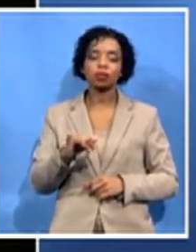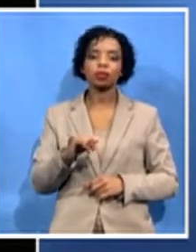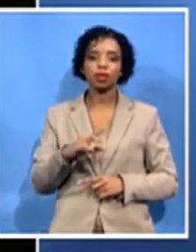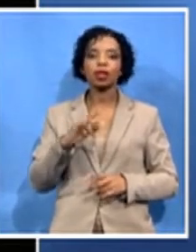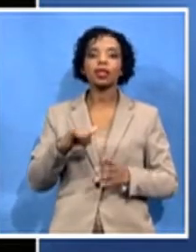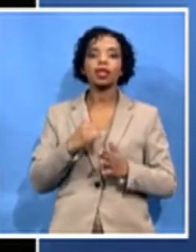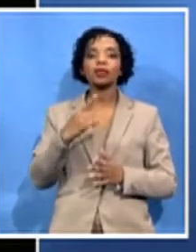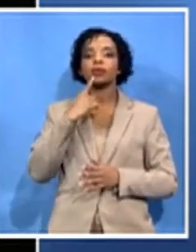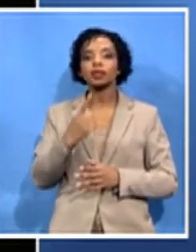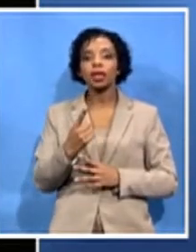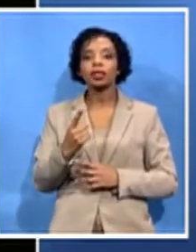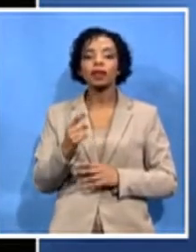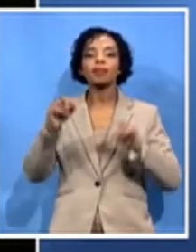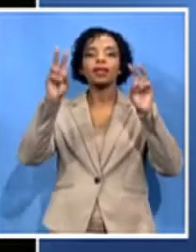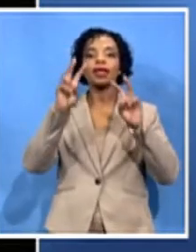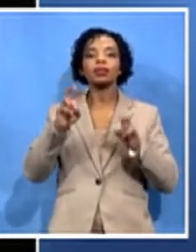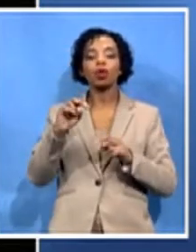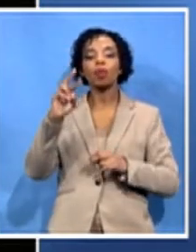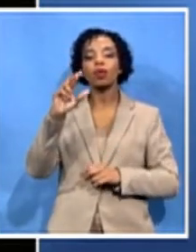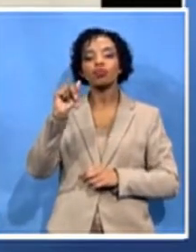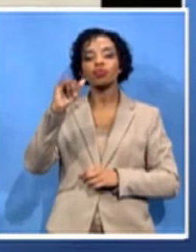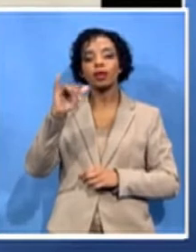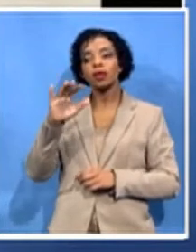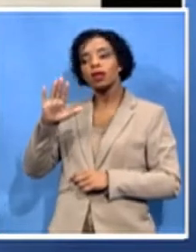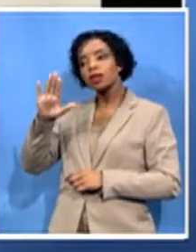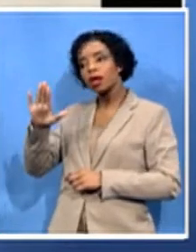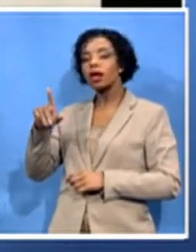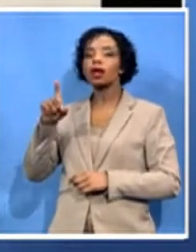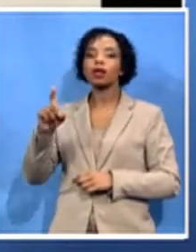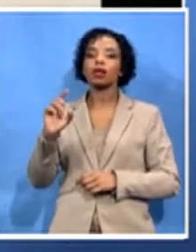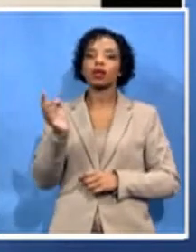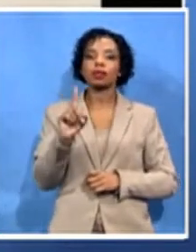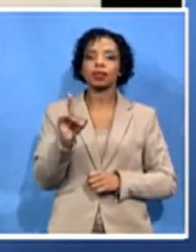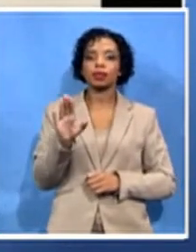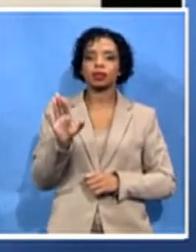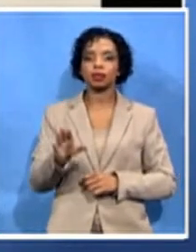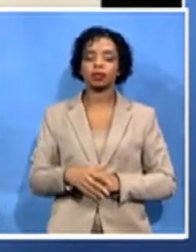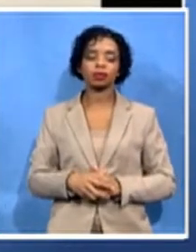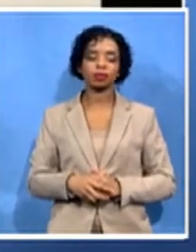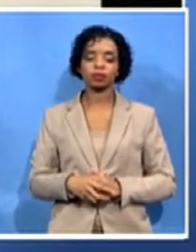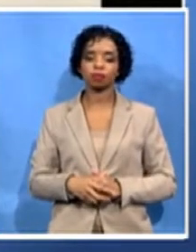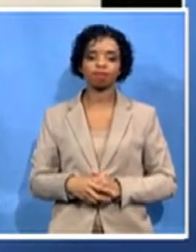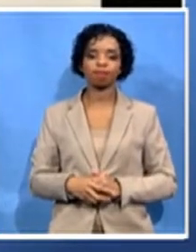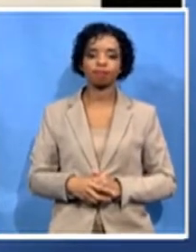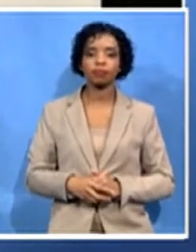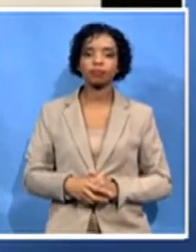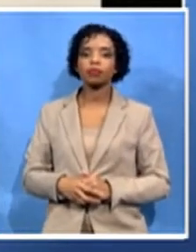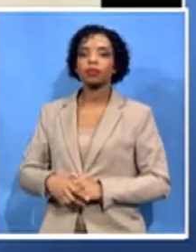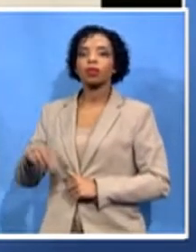comrades and amongst his peers. What will be your main emphasis of this effort to